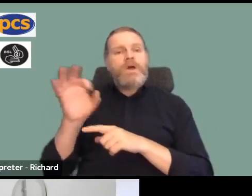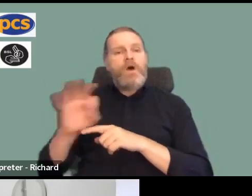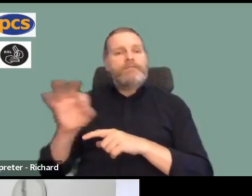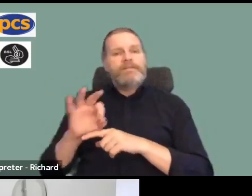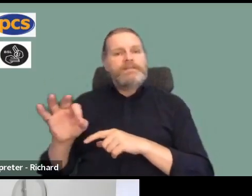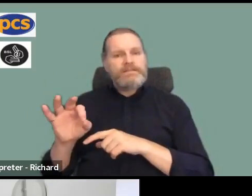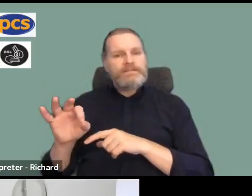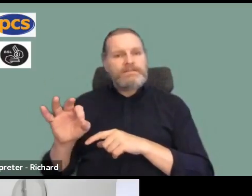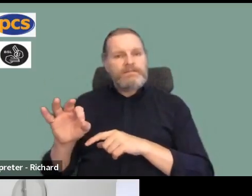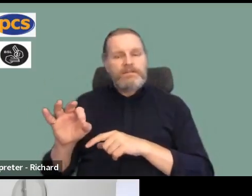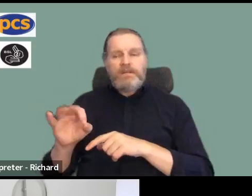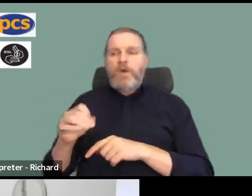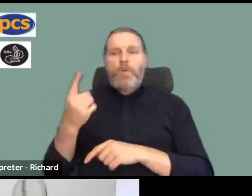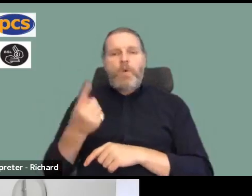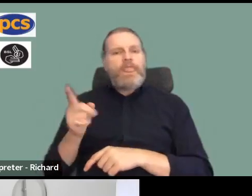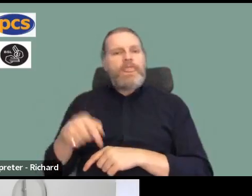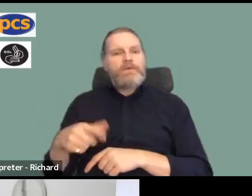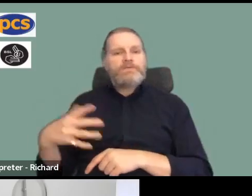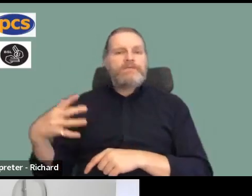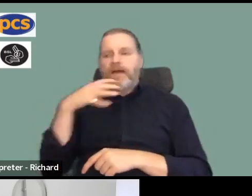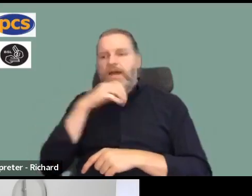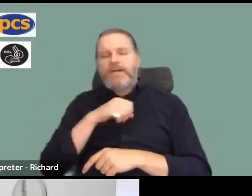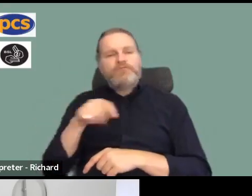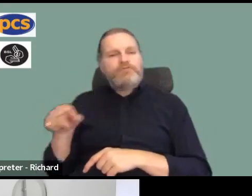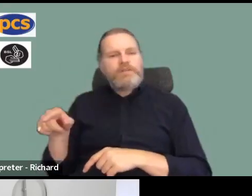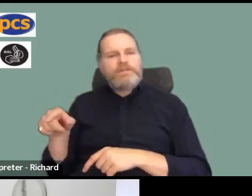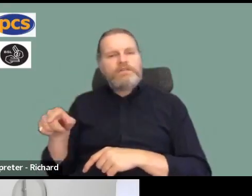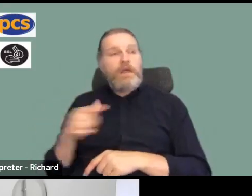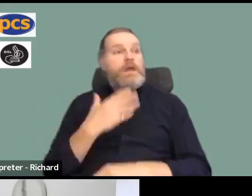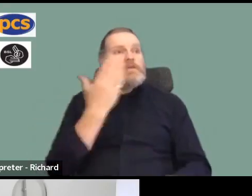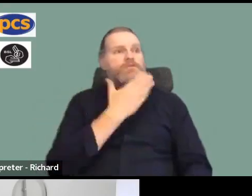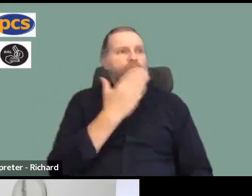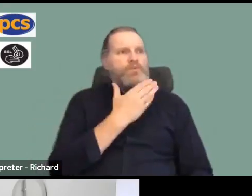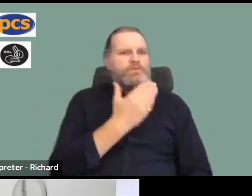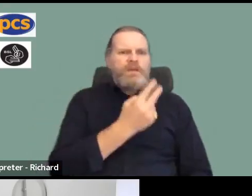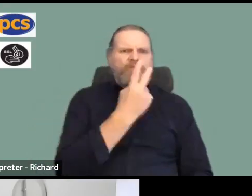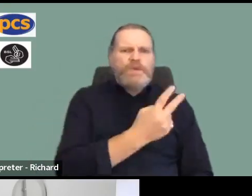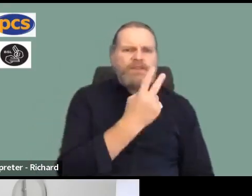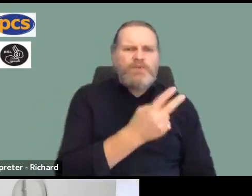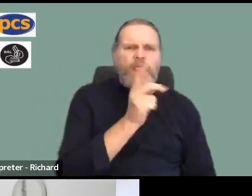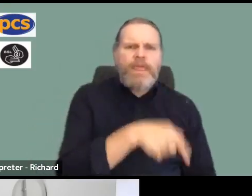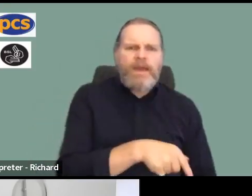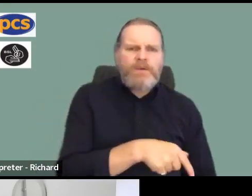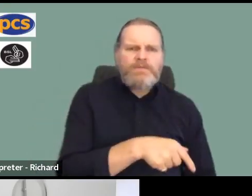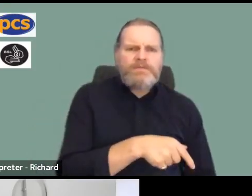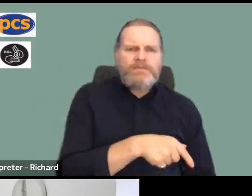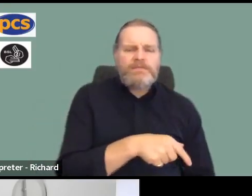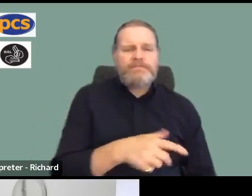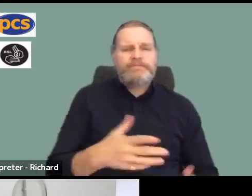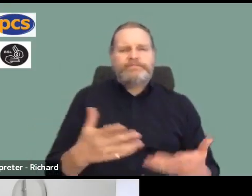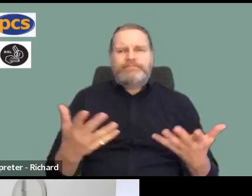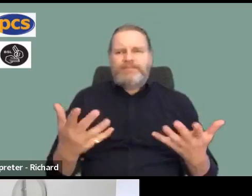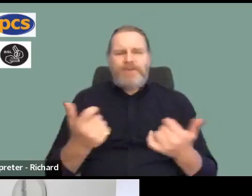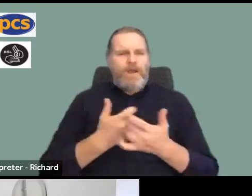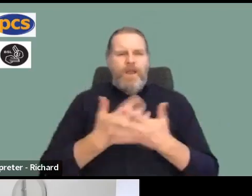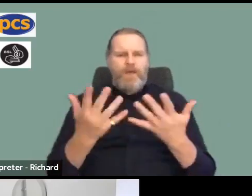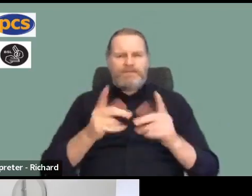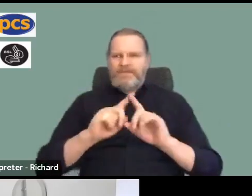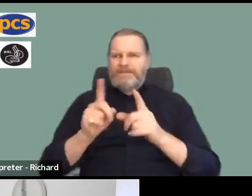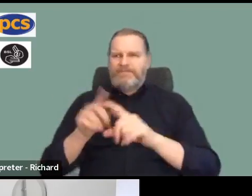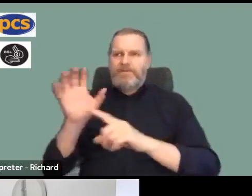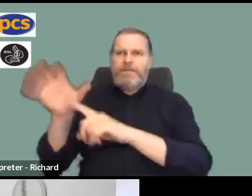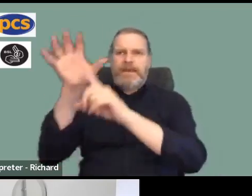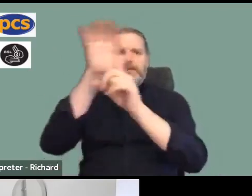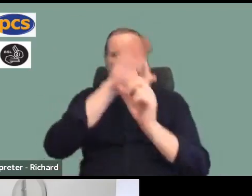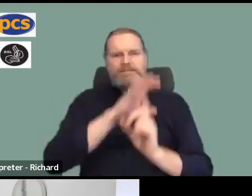22,000 schools. In the civil service alone, we have thousands of workplaces. Some of them are huge. Some of them are small. So when we